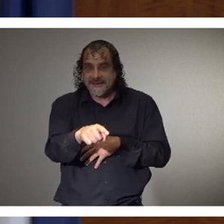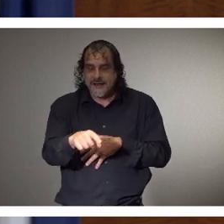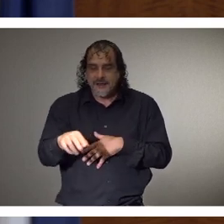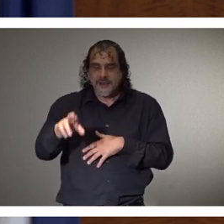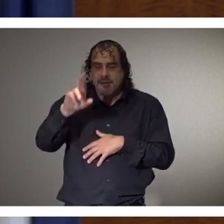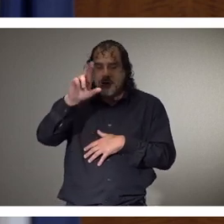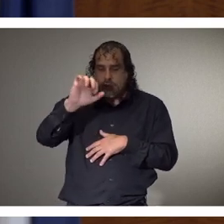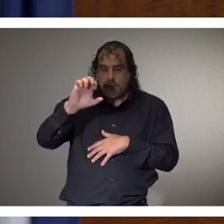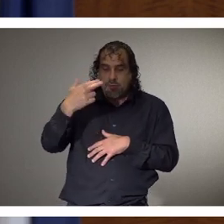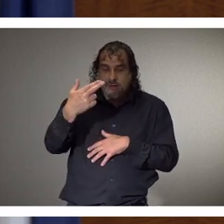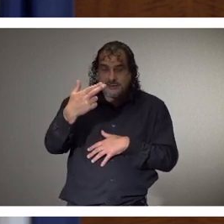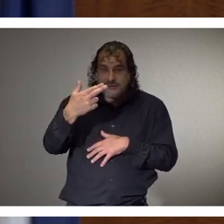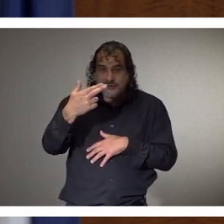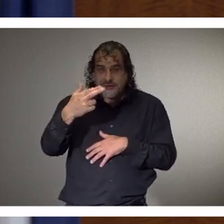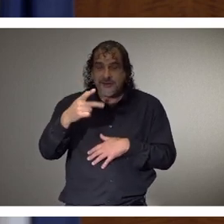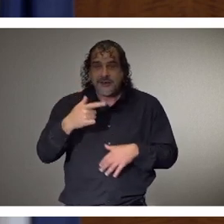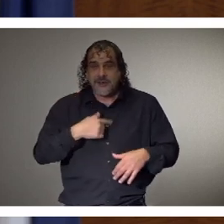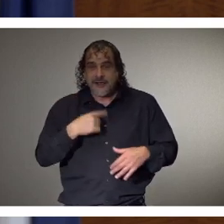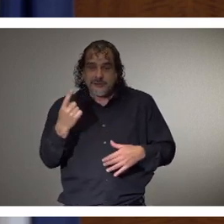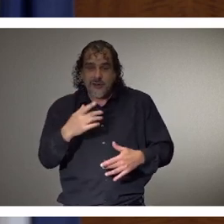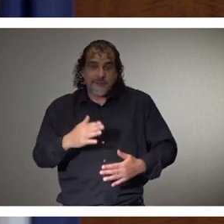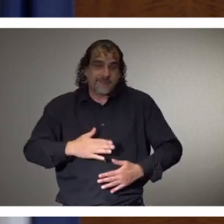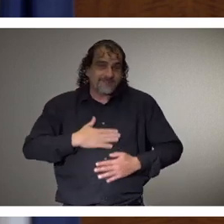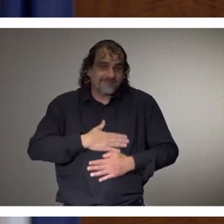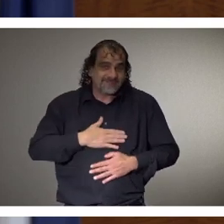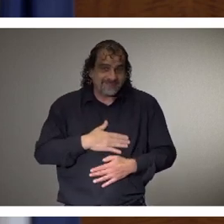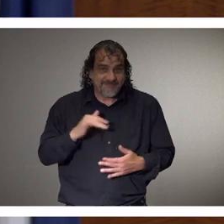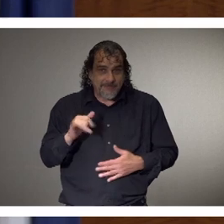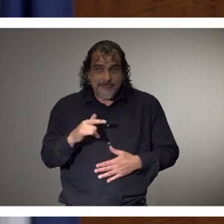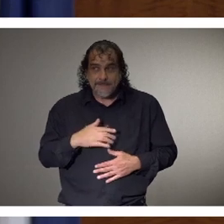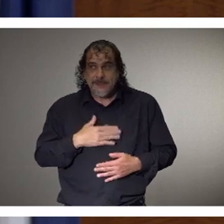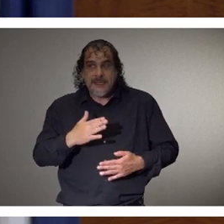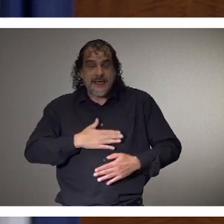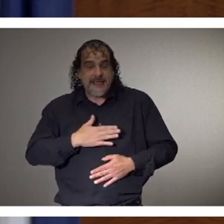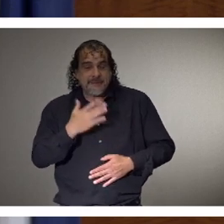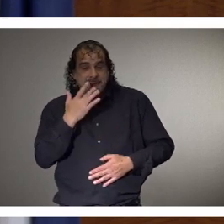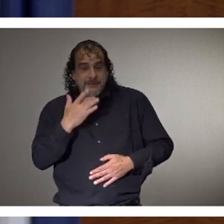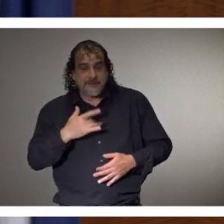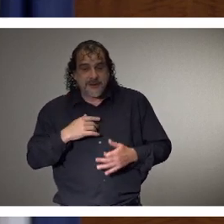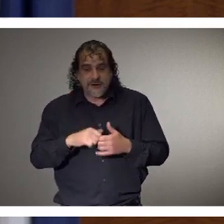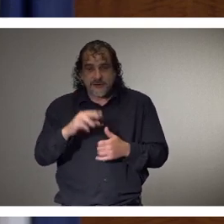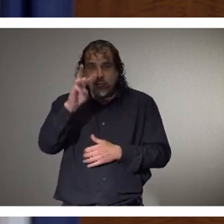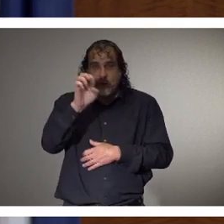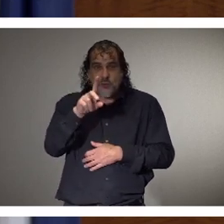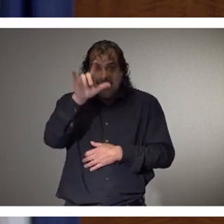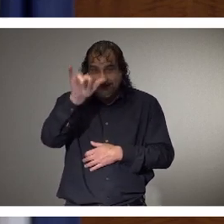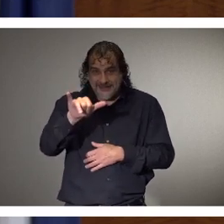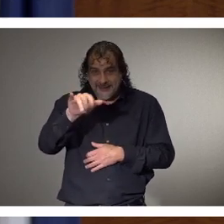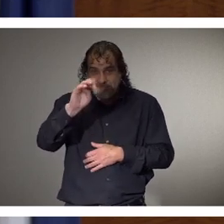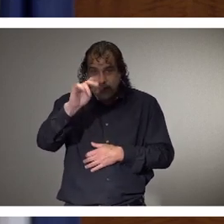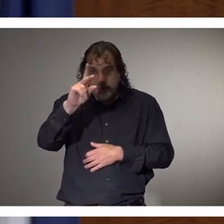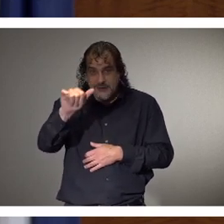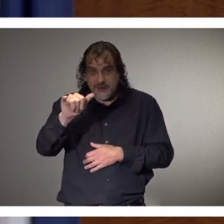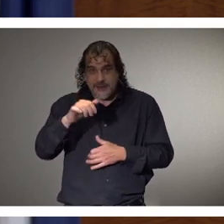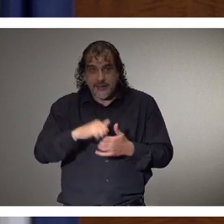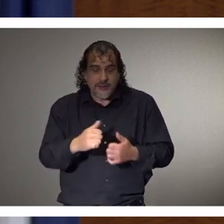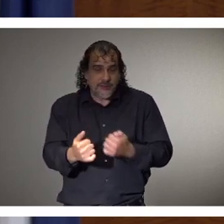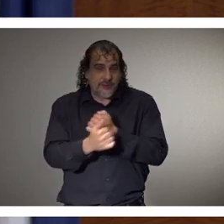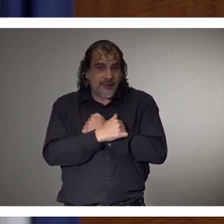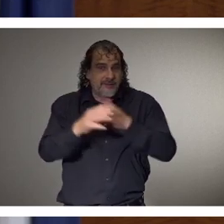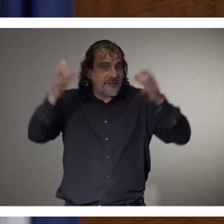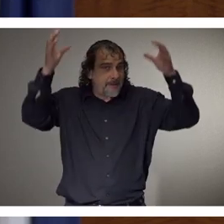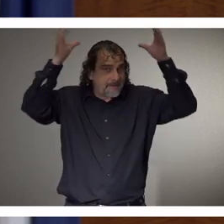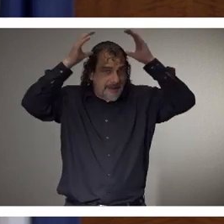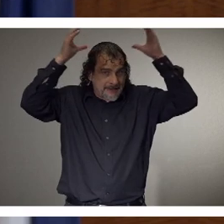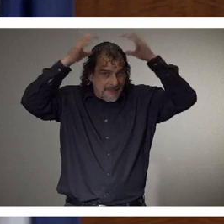mac and cheese and is always cheerful and loving. Happy birthday to Wesley Bradley who loves Mickey Mouse.